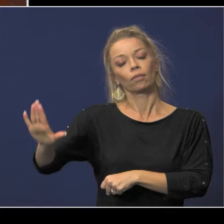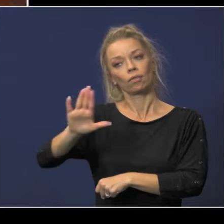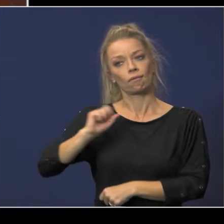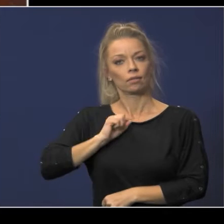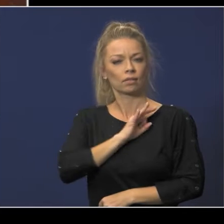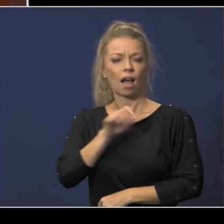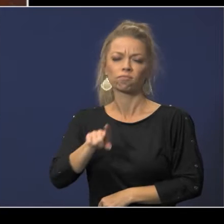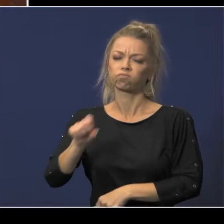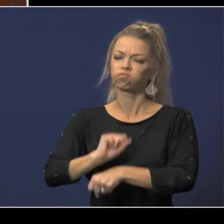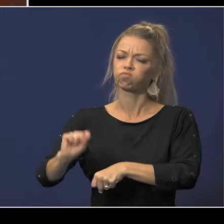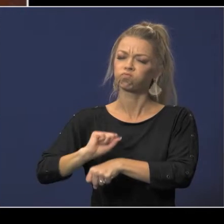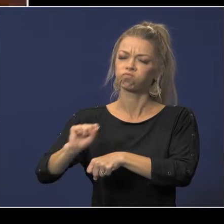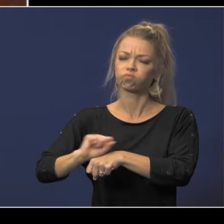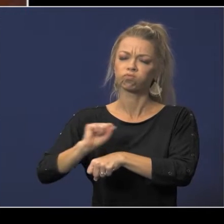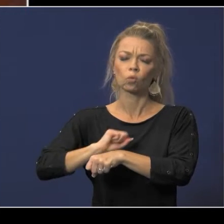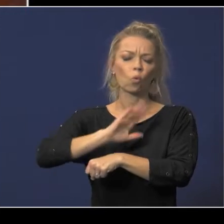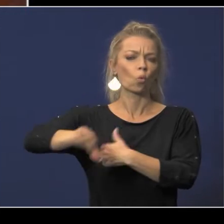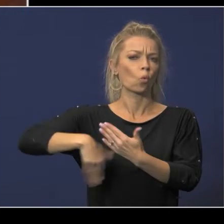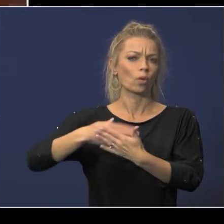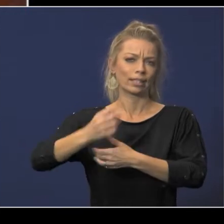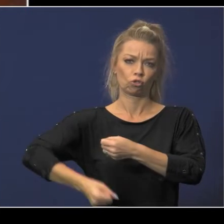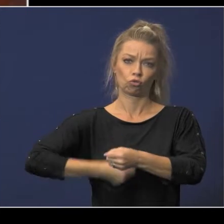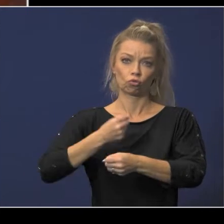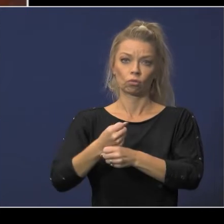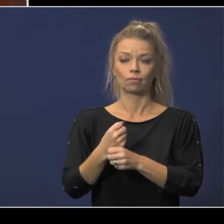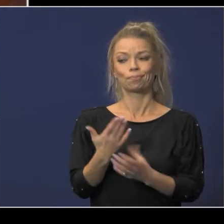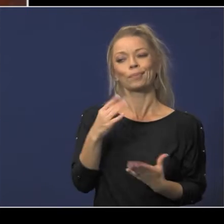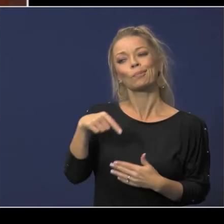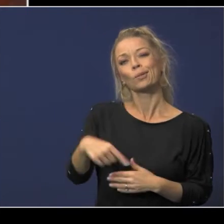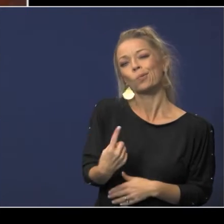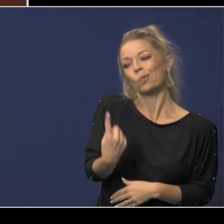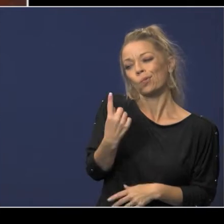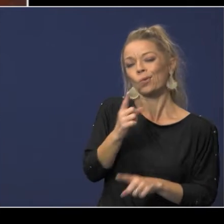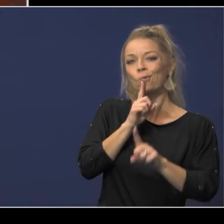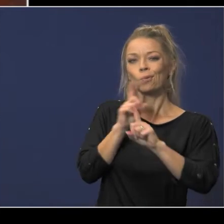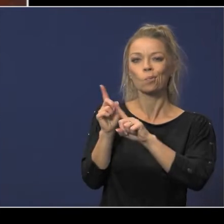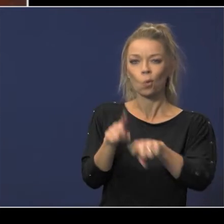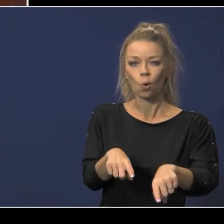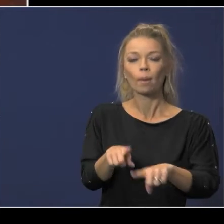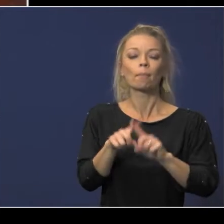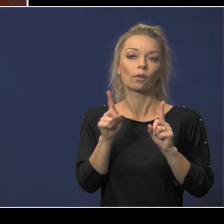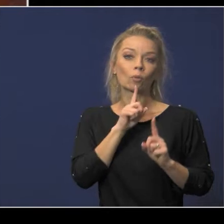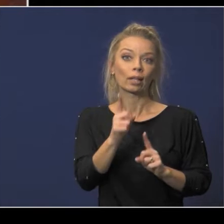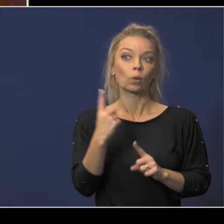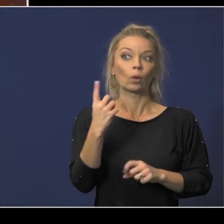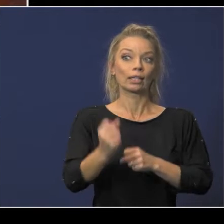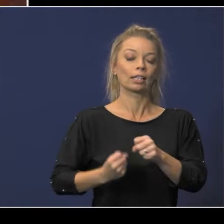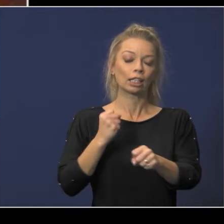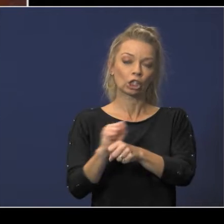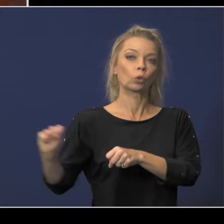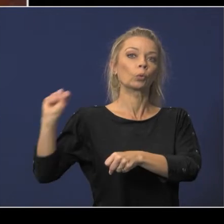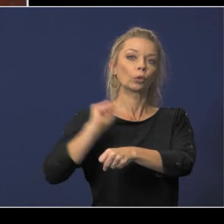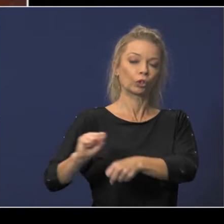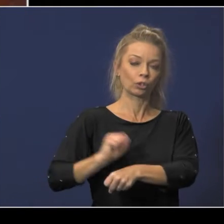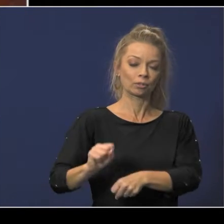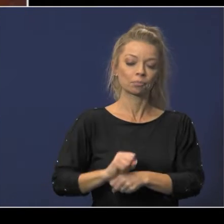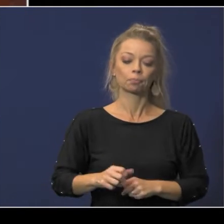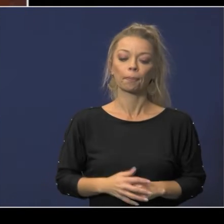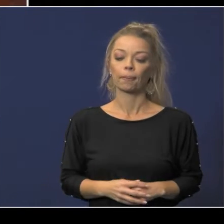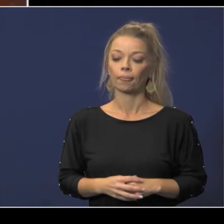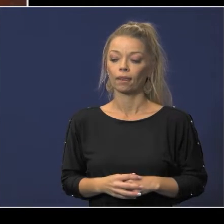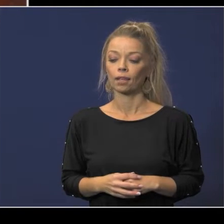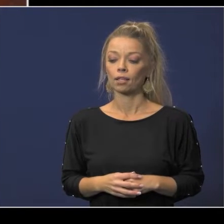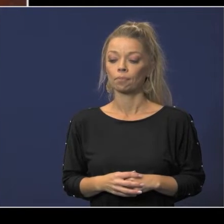they work very hard throughout the year this may be a single report but it actually represents a year's worth of work the district